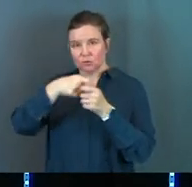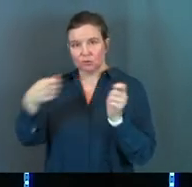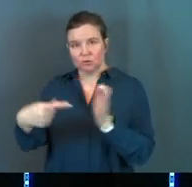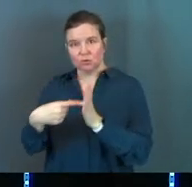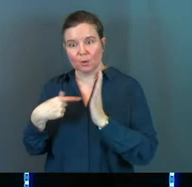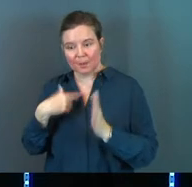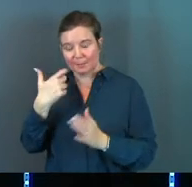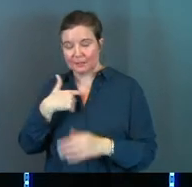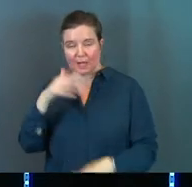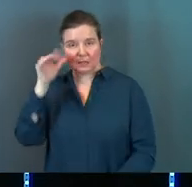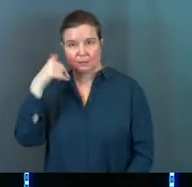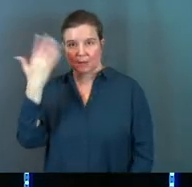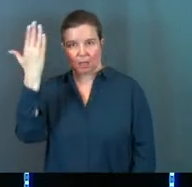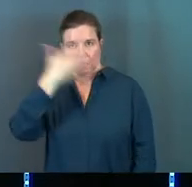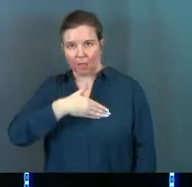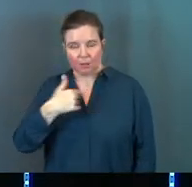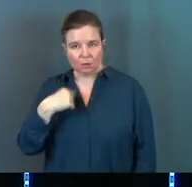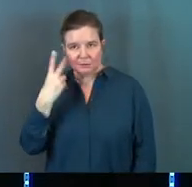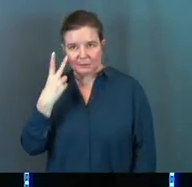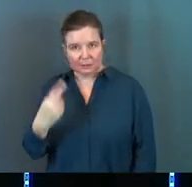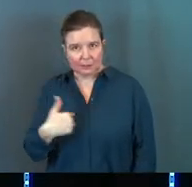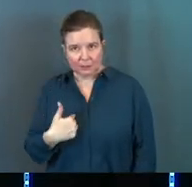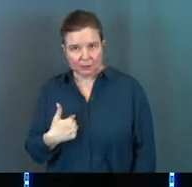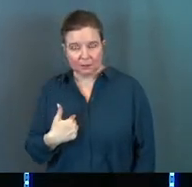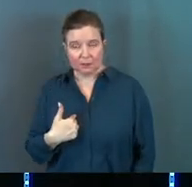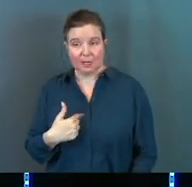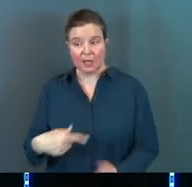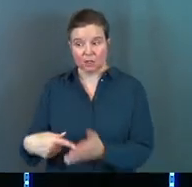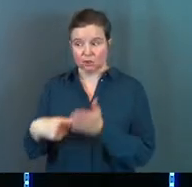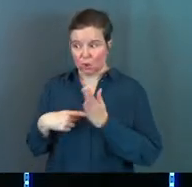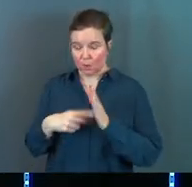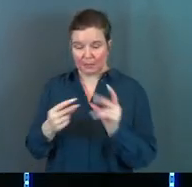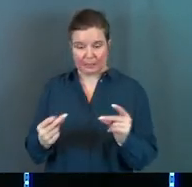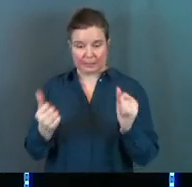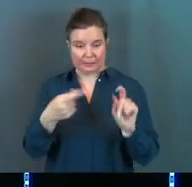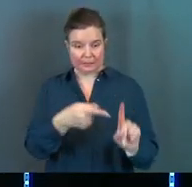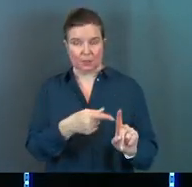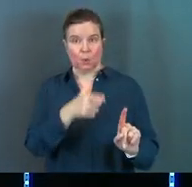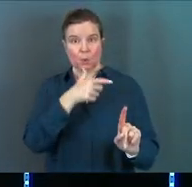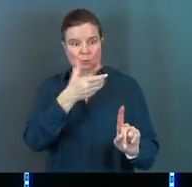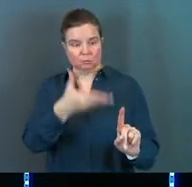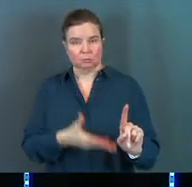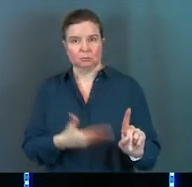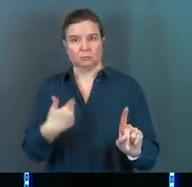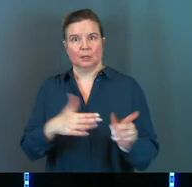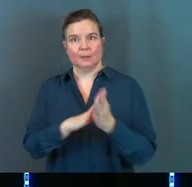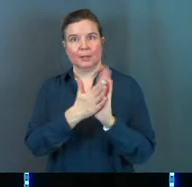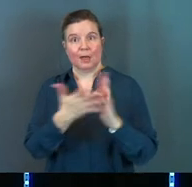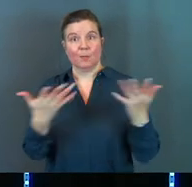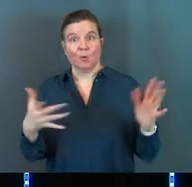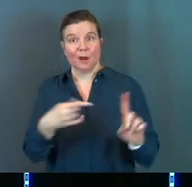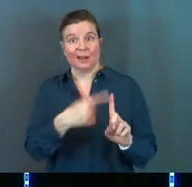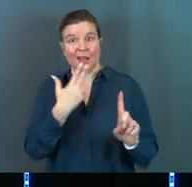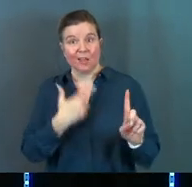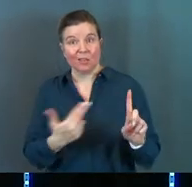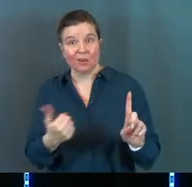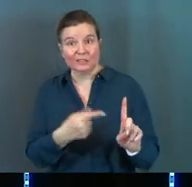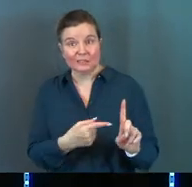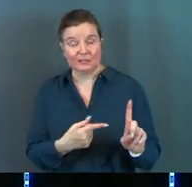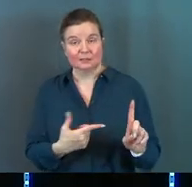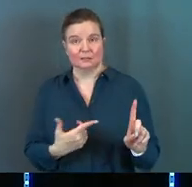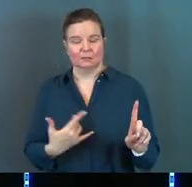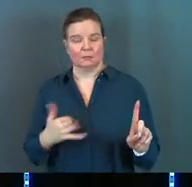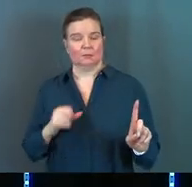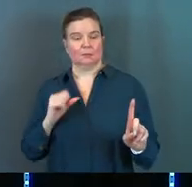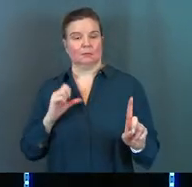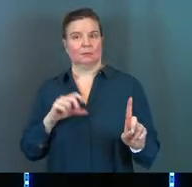back because I was so stubborn, so blind, and showed me in an instant just who my son had become already at 13 years old.